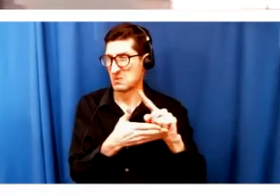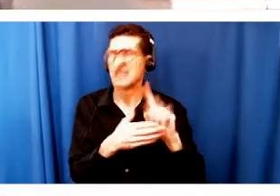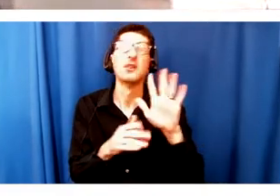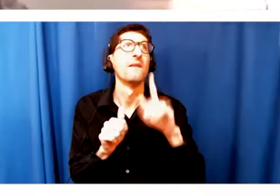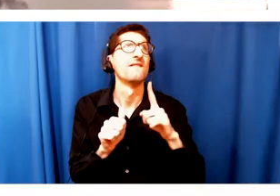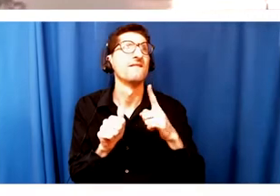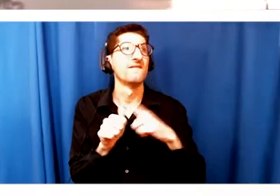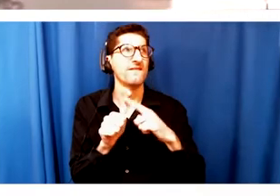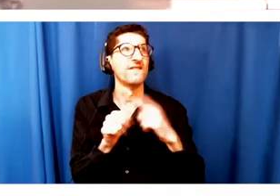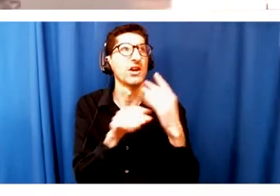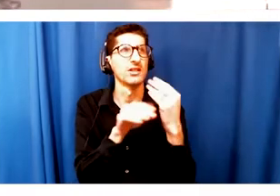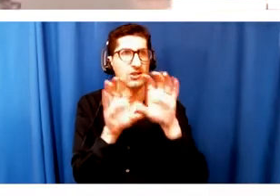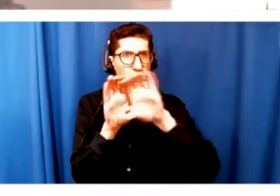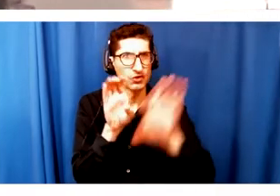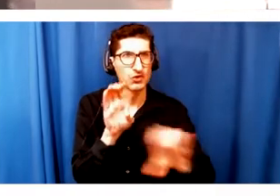15th.